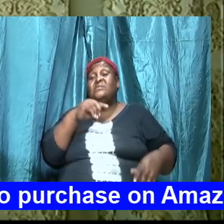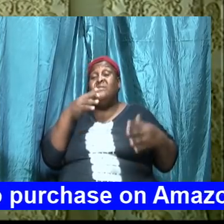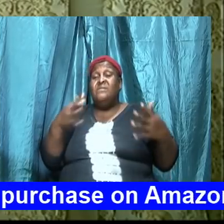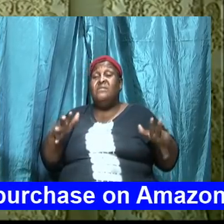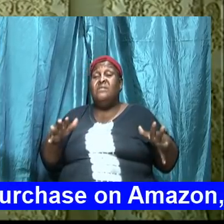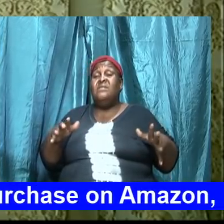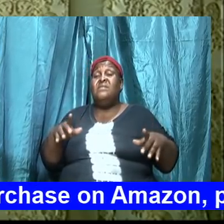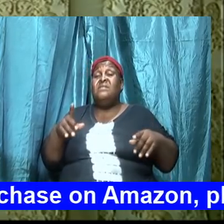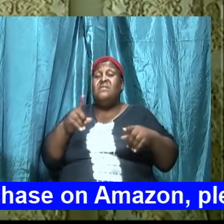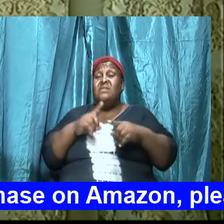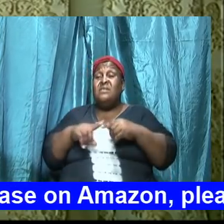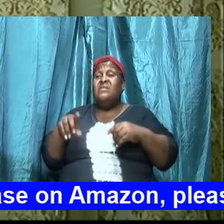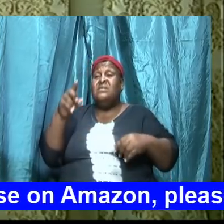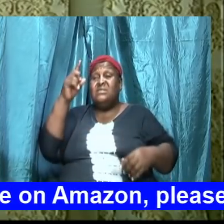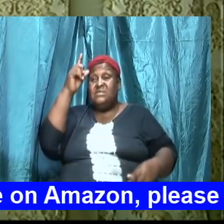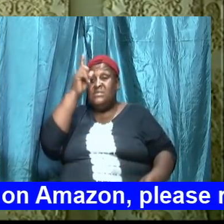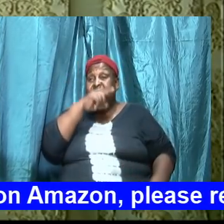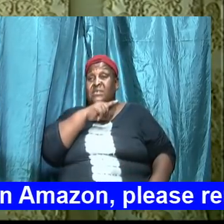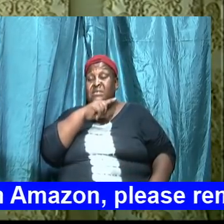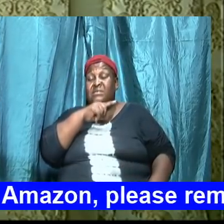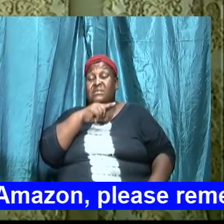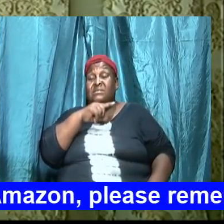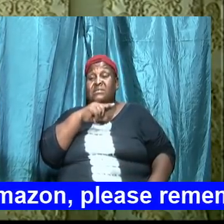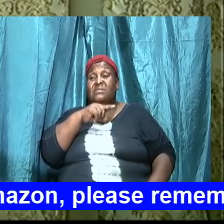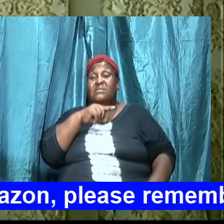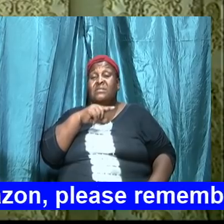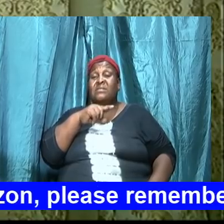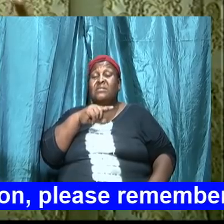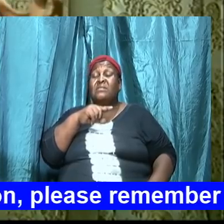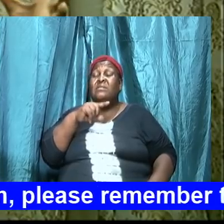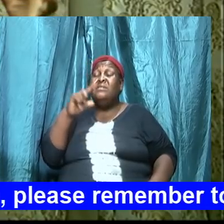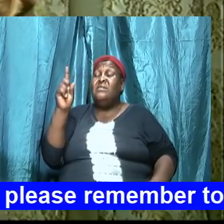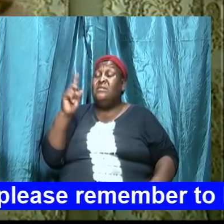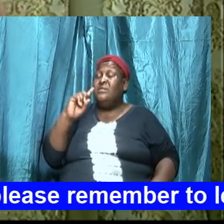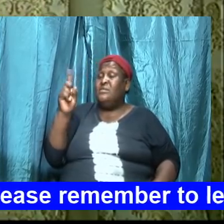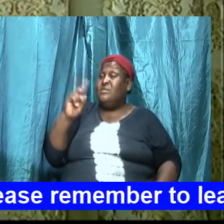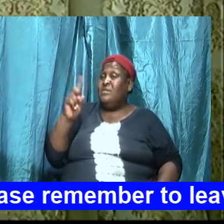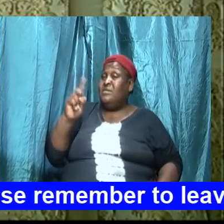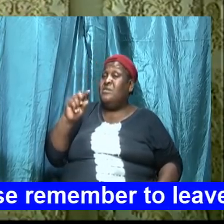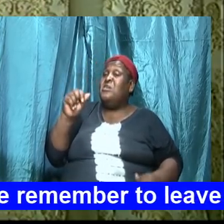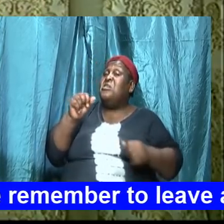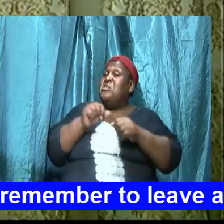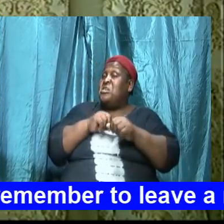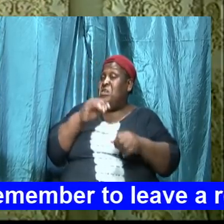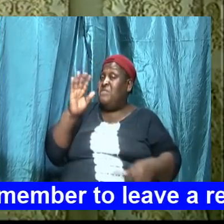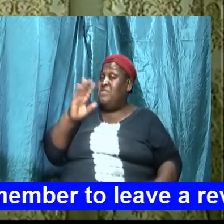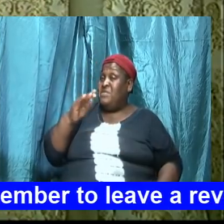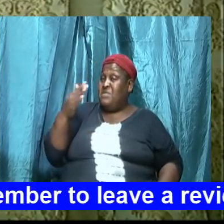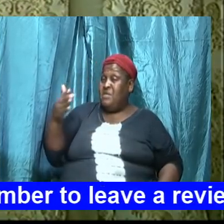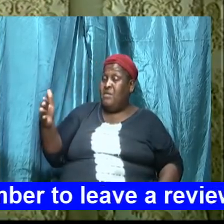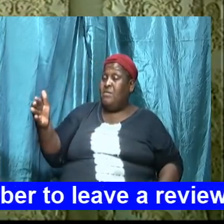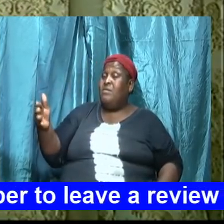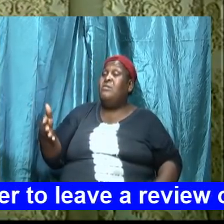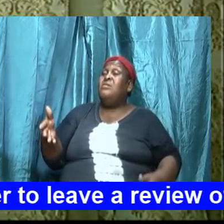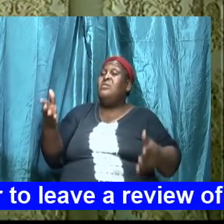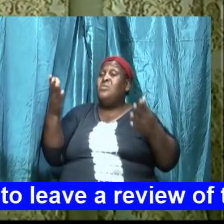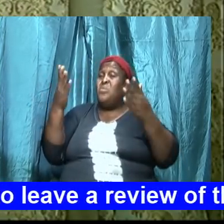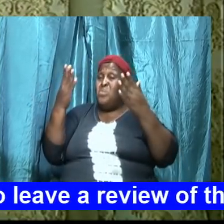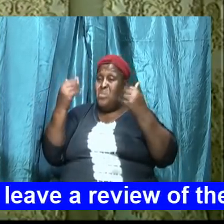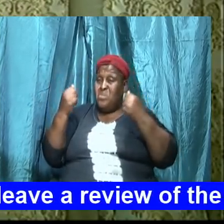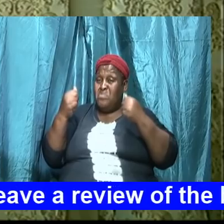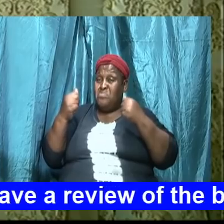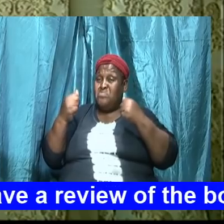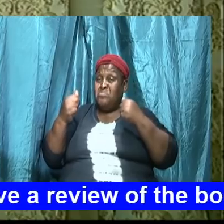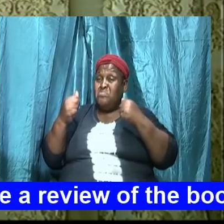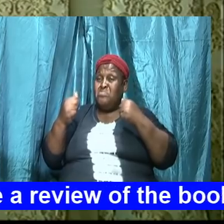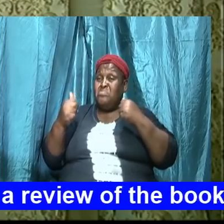deception and the deception is where everything comes to our utter claps